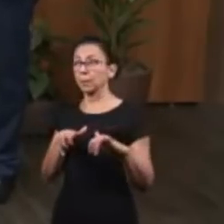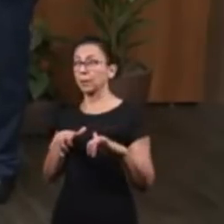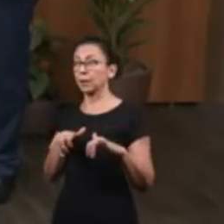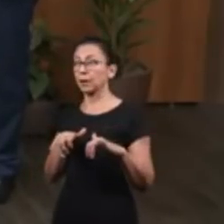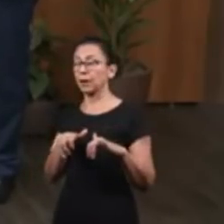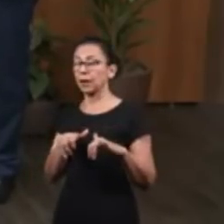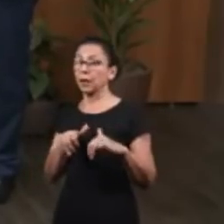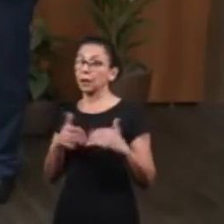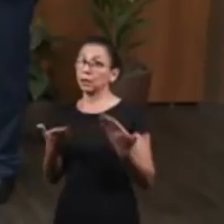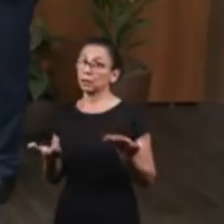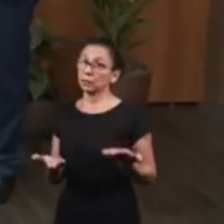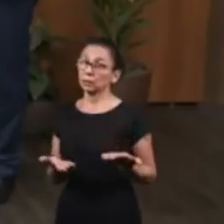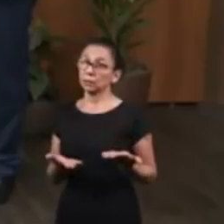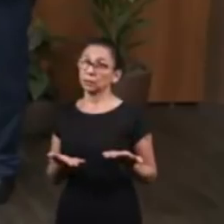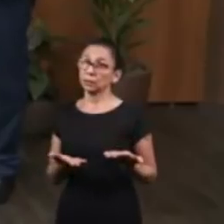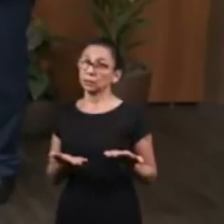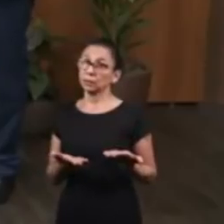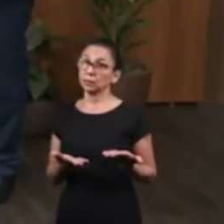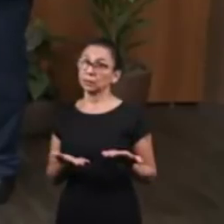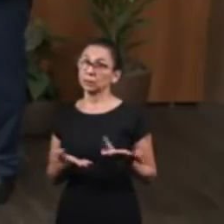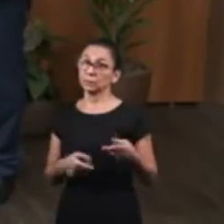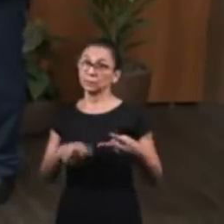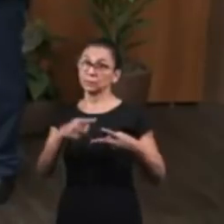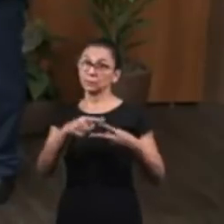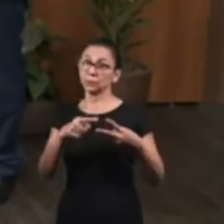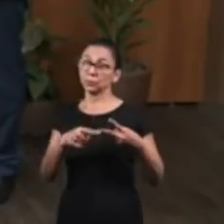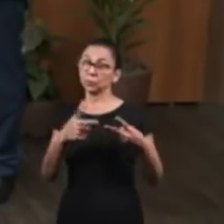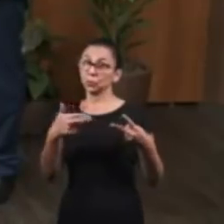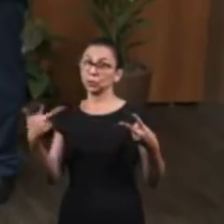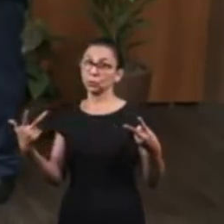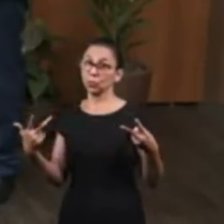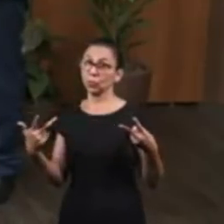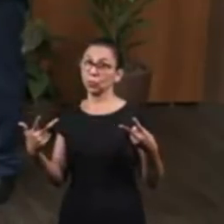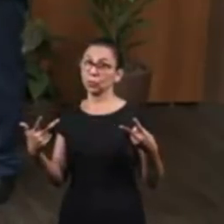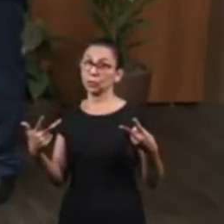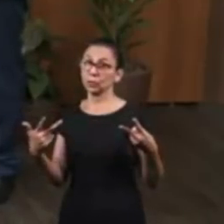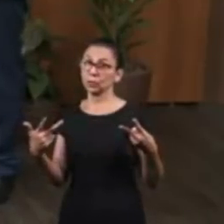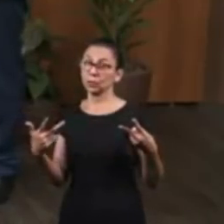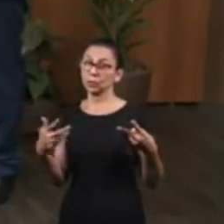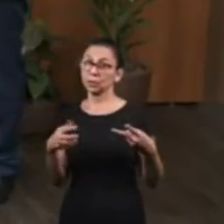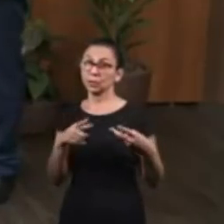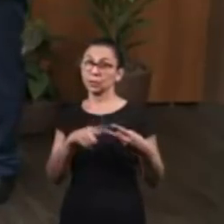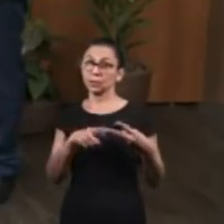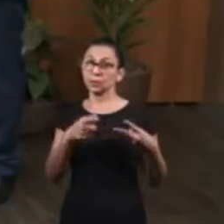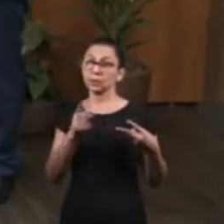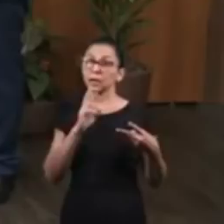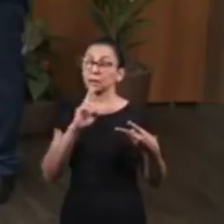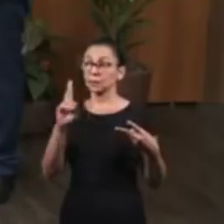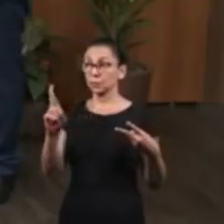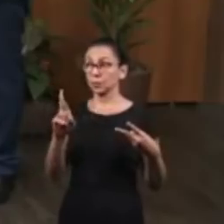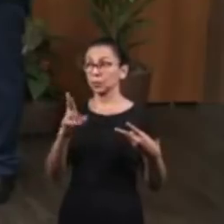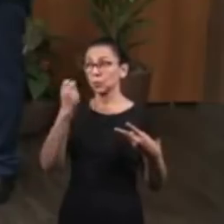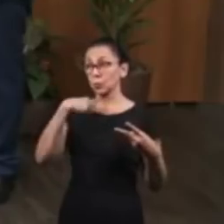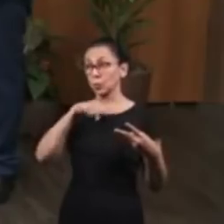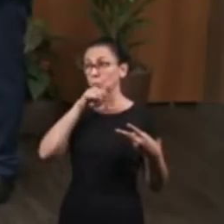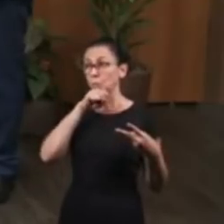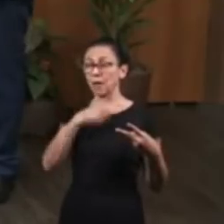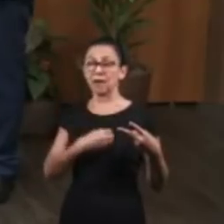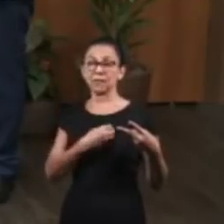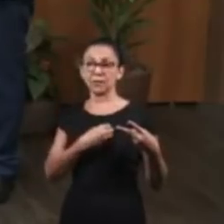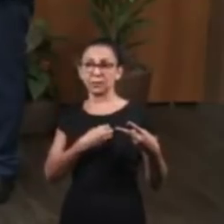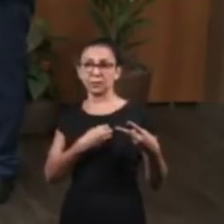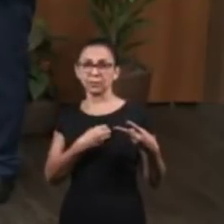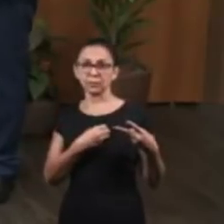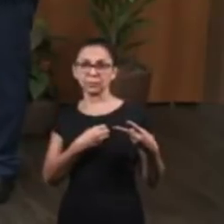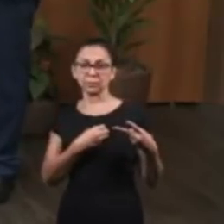his brothers were before him, they had to answer two questions. First was, Does your father still